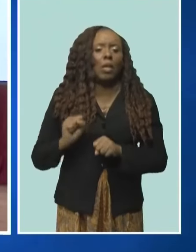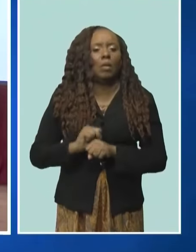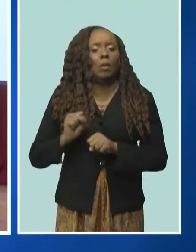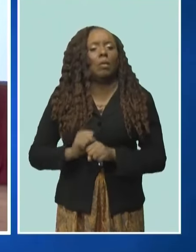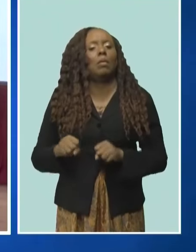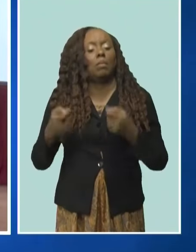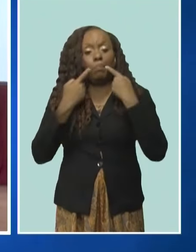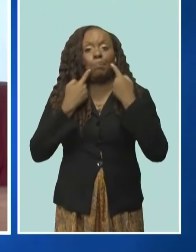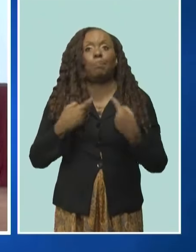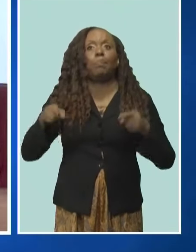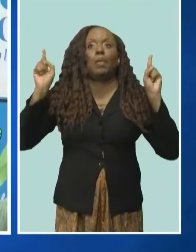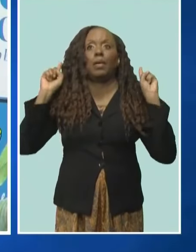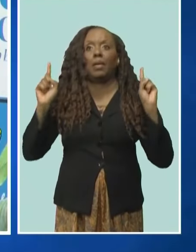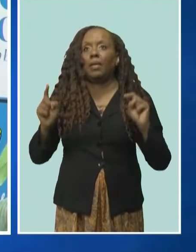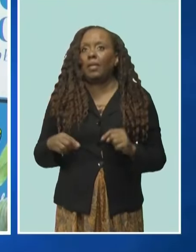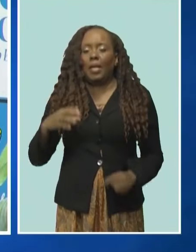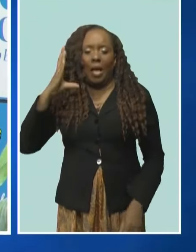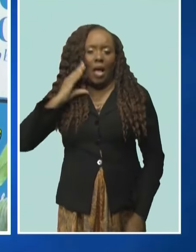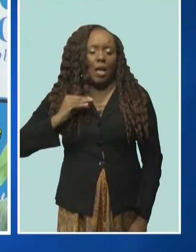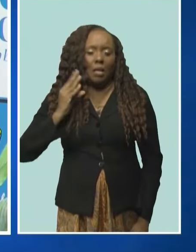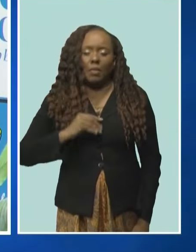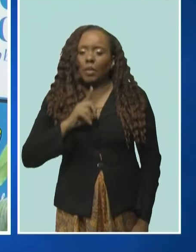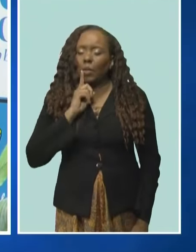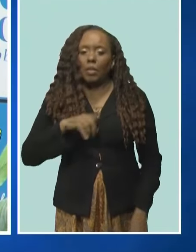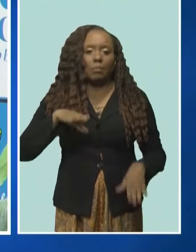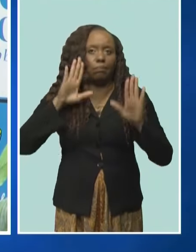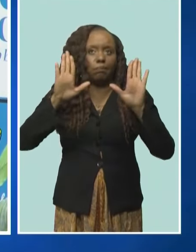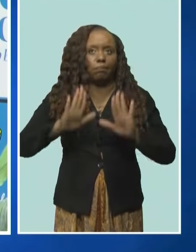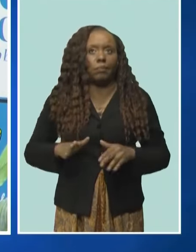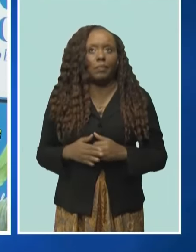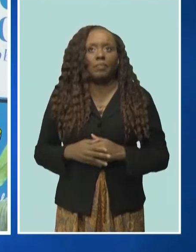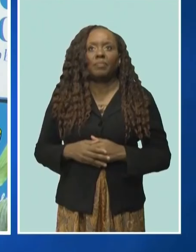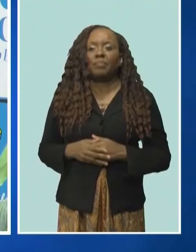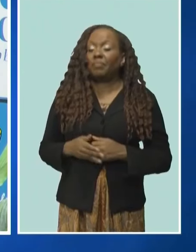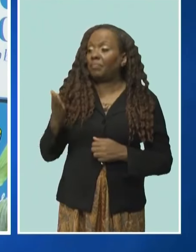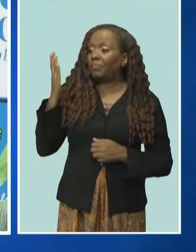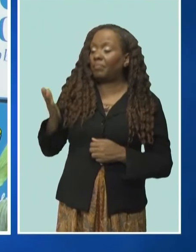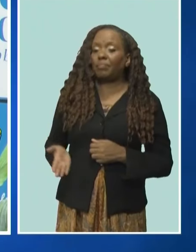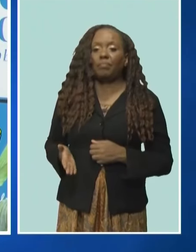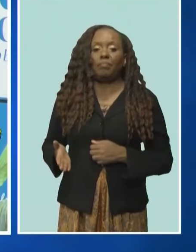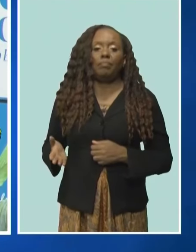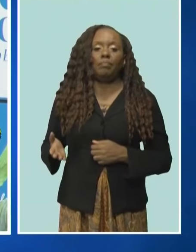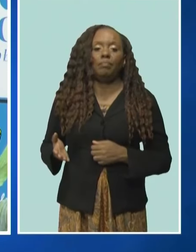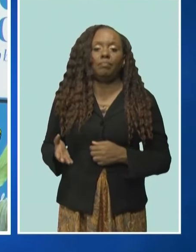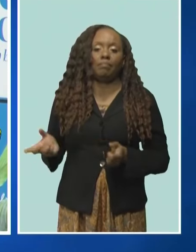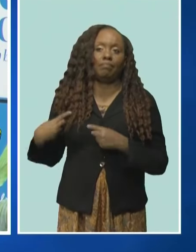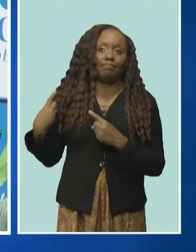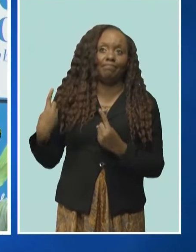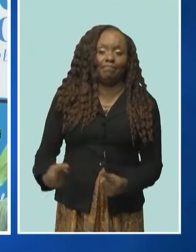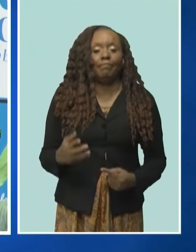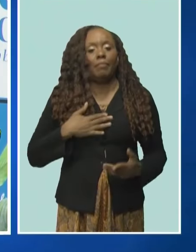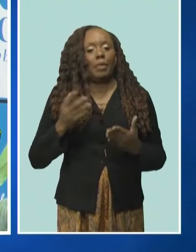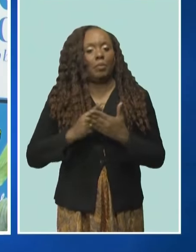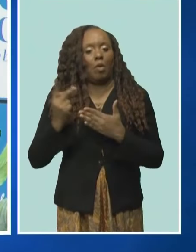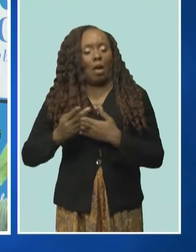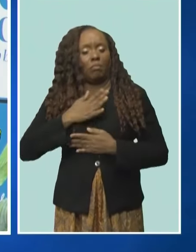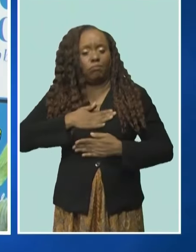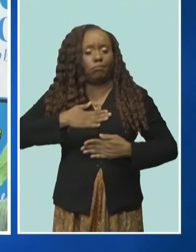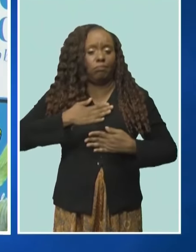and says she won't trade the experience at all. Throughout the program, while it was overall enjoyable,